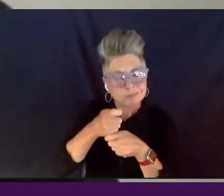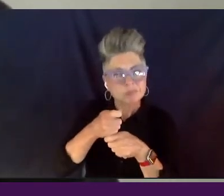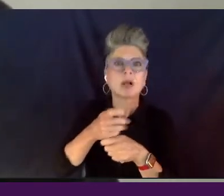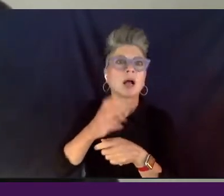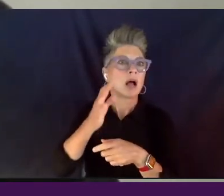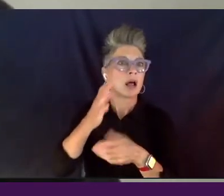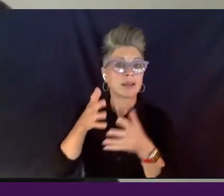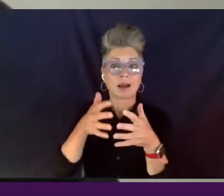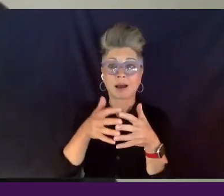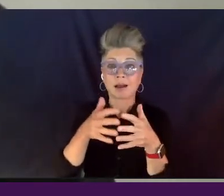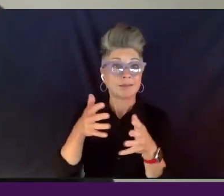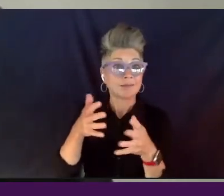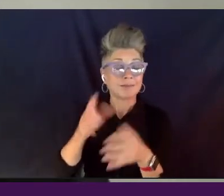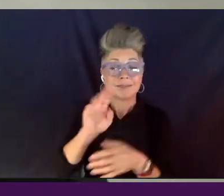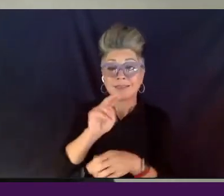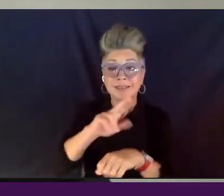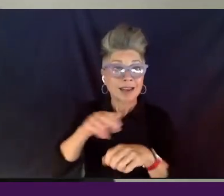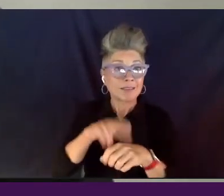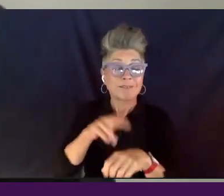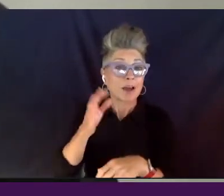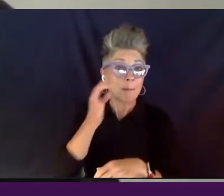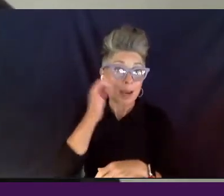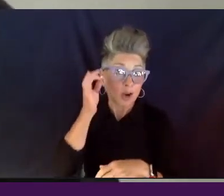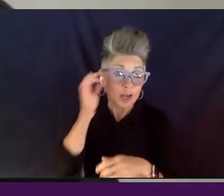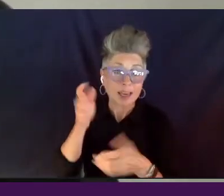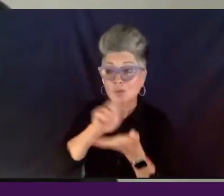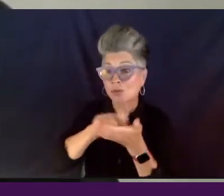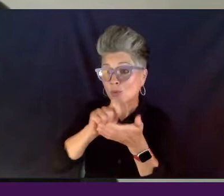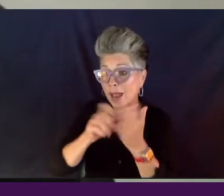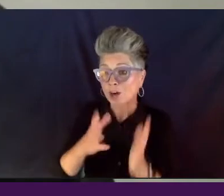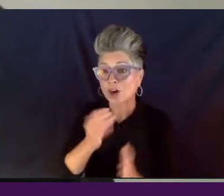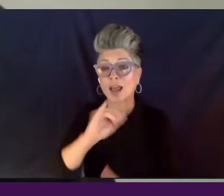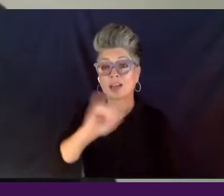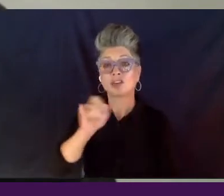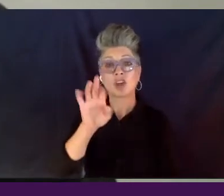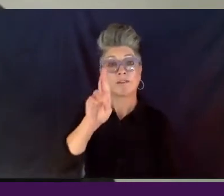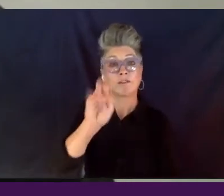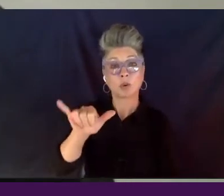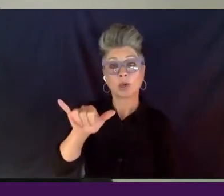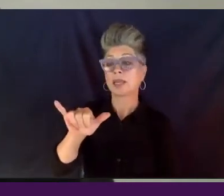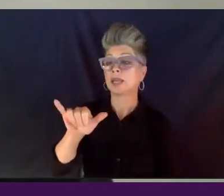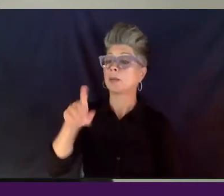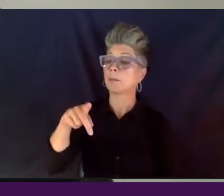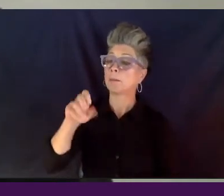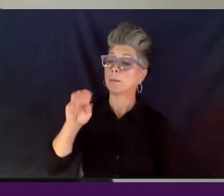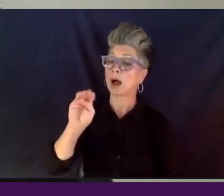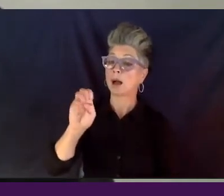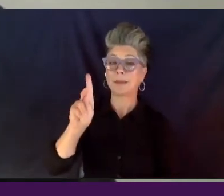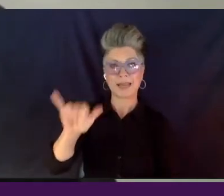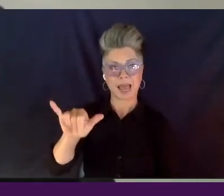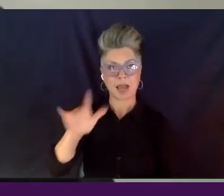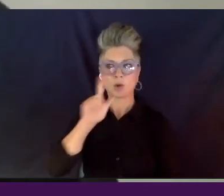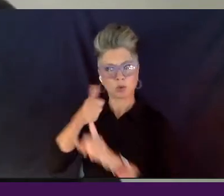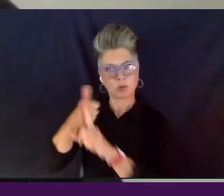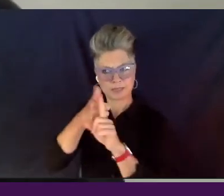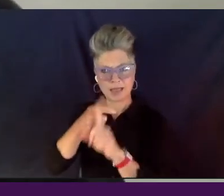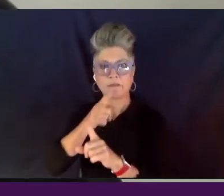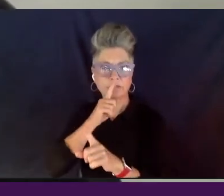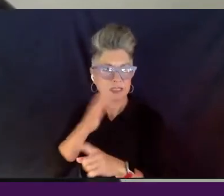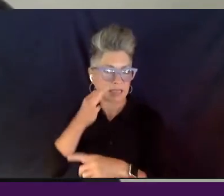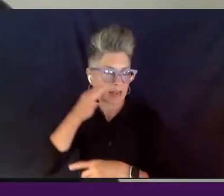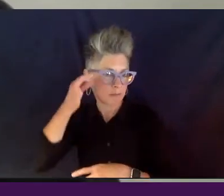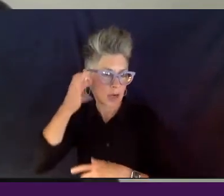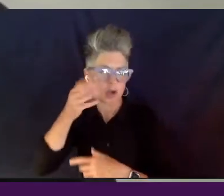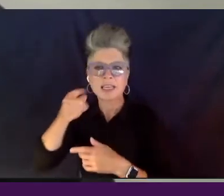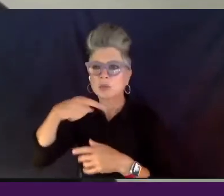where Jeffrey Palmer, who happens to be, um, a Kiowa was telling the story of, of this great Kiowa